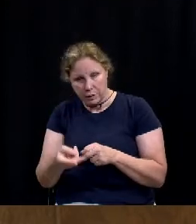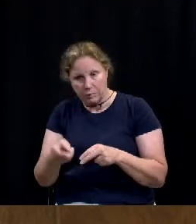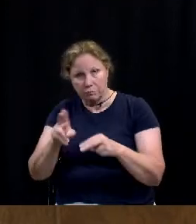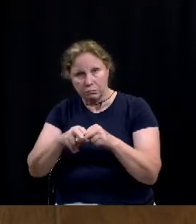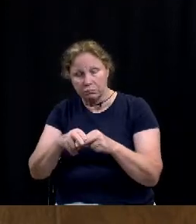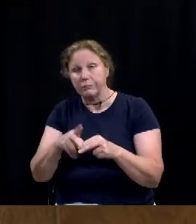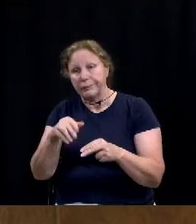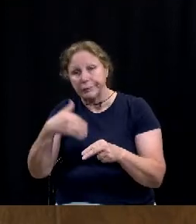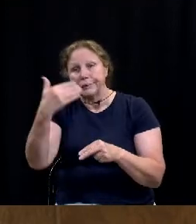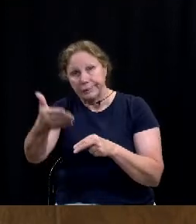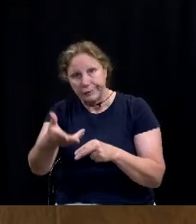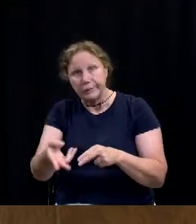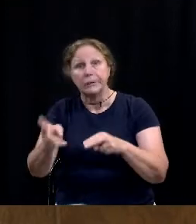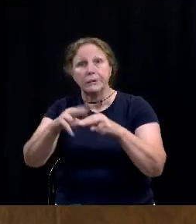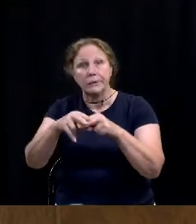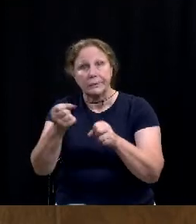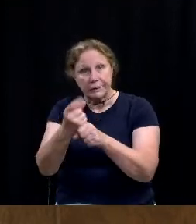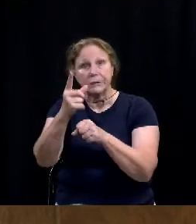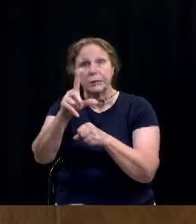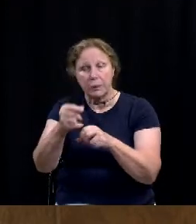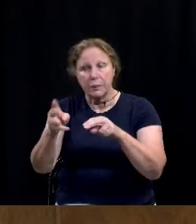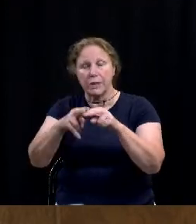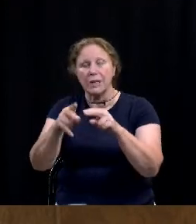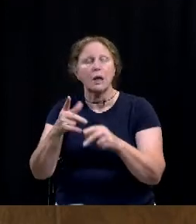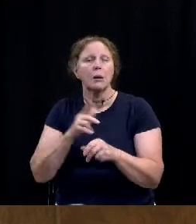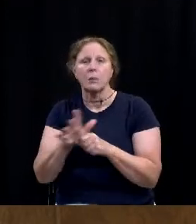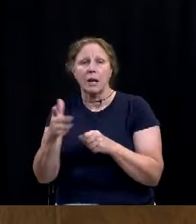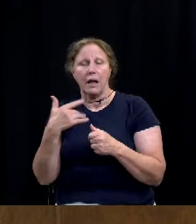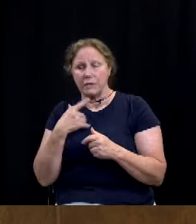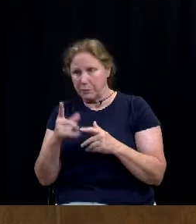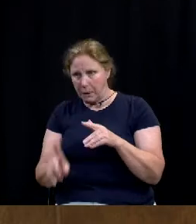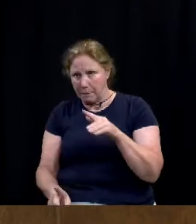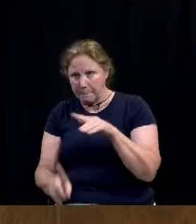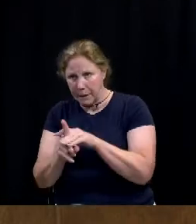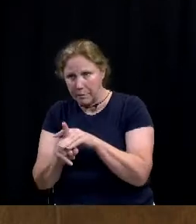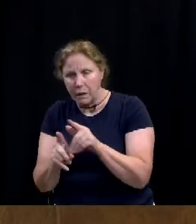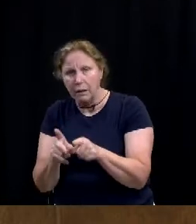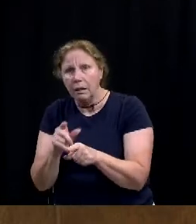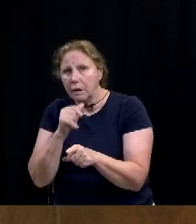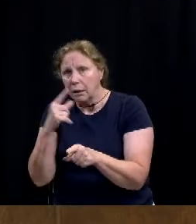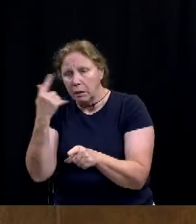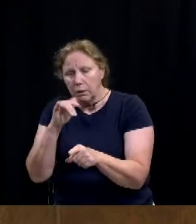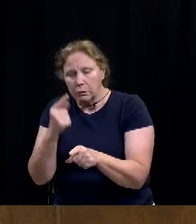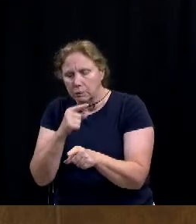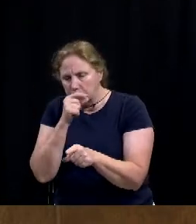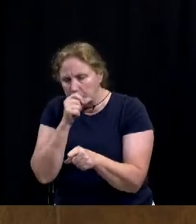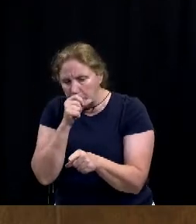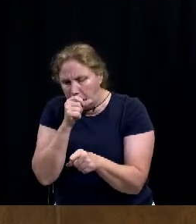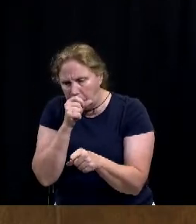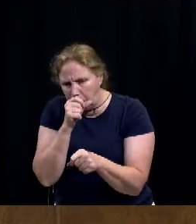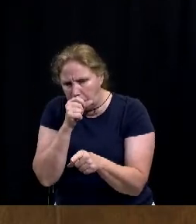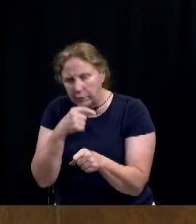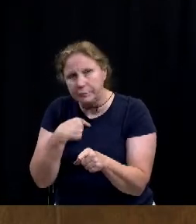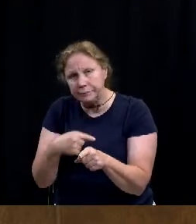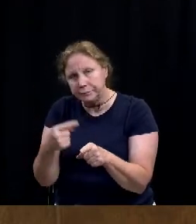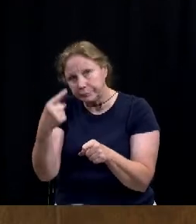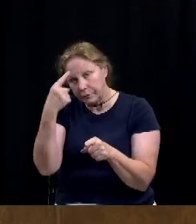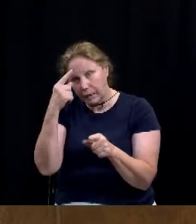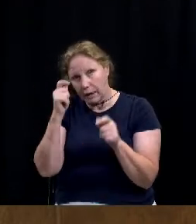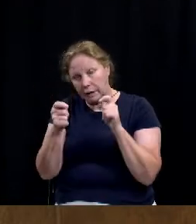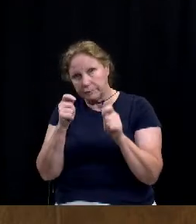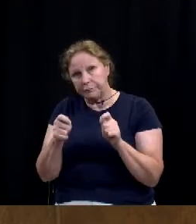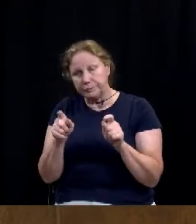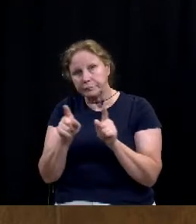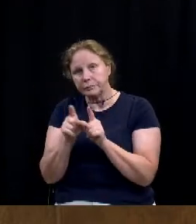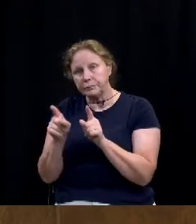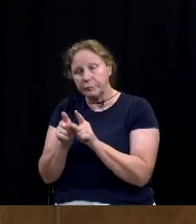is, you know, there's plenty of room there. If something comes up that doesn't look right, I think you can make that adjustment. And in the meantime,